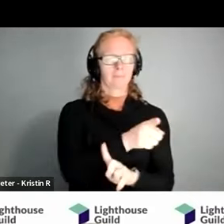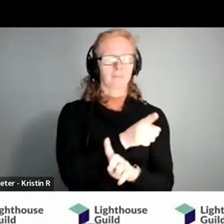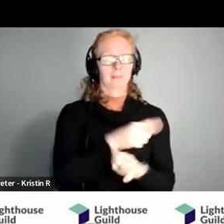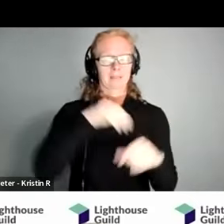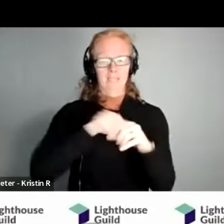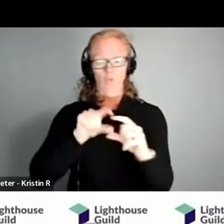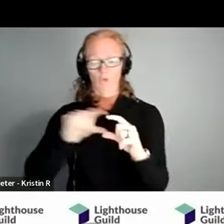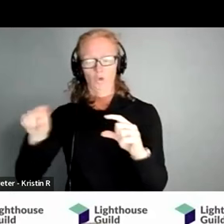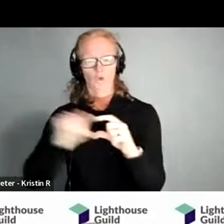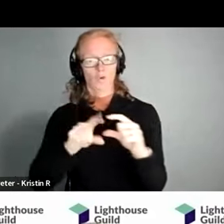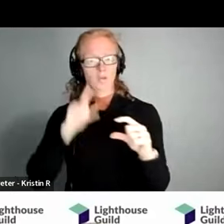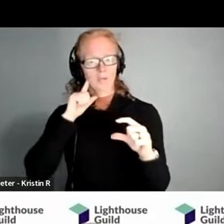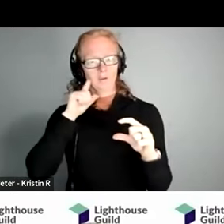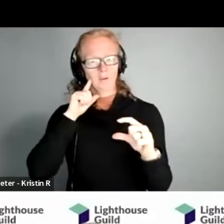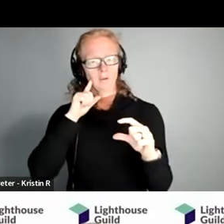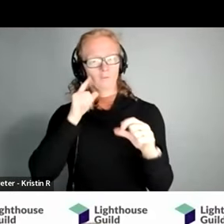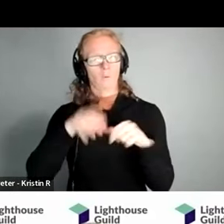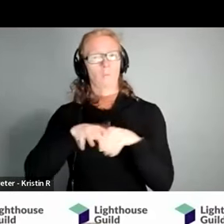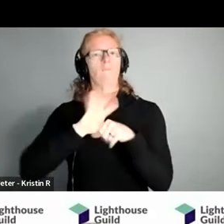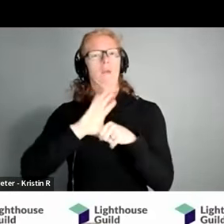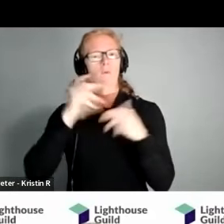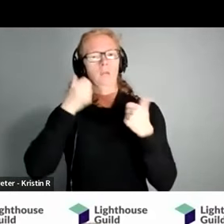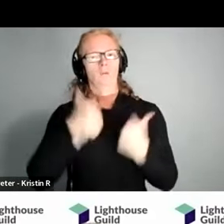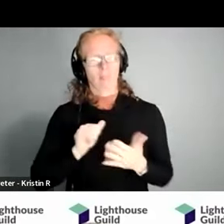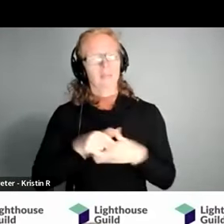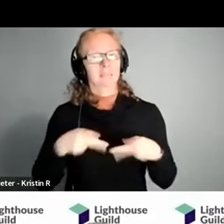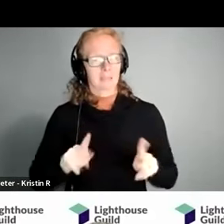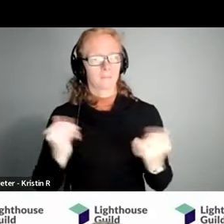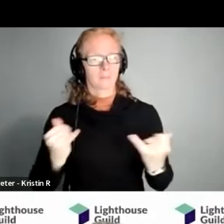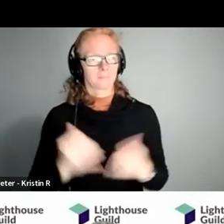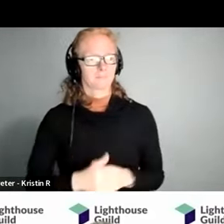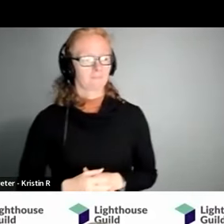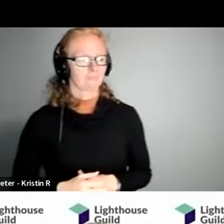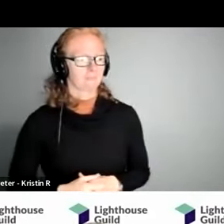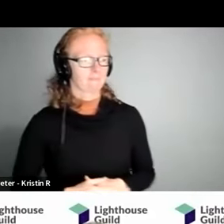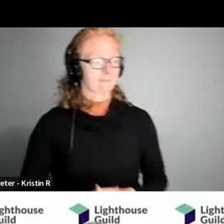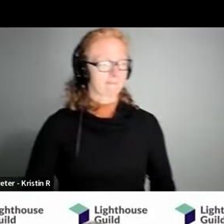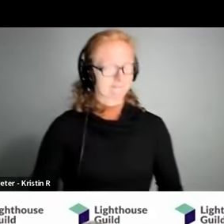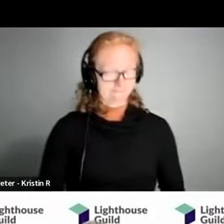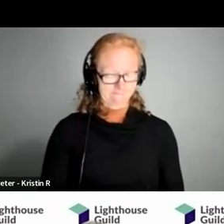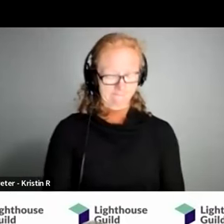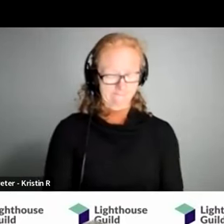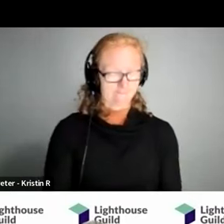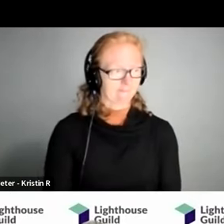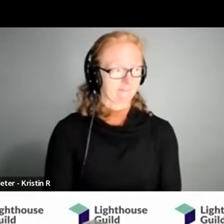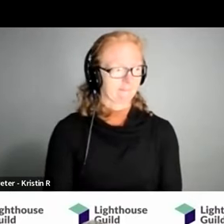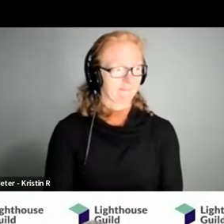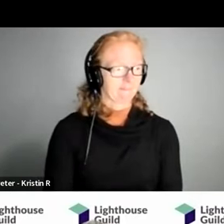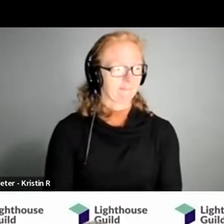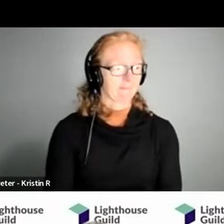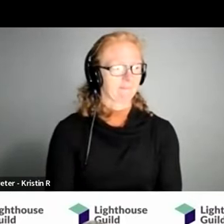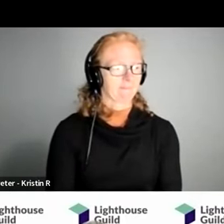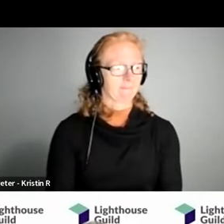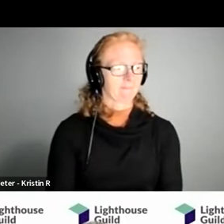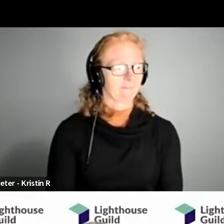severe profound hearing loss in one year that is allowed at this point so definitely you should see an audiologist or an ear nose and throat